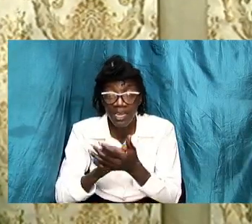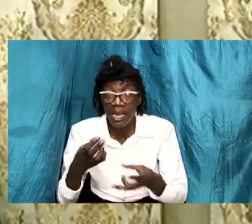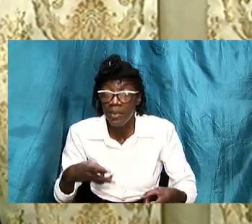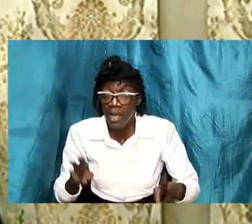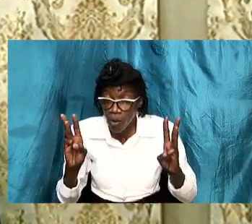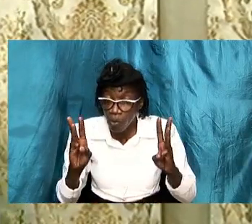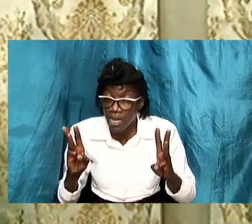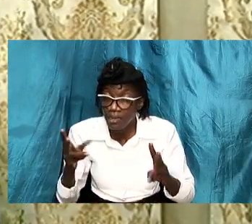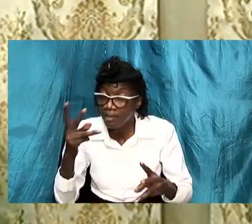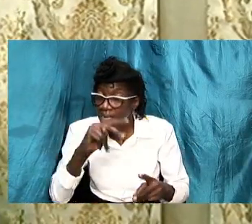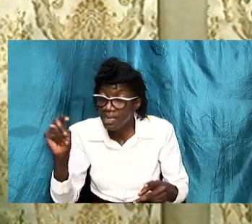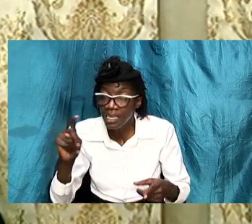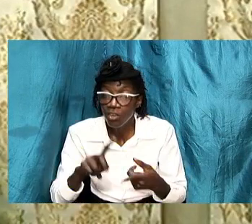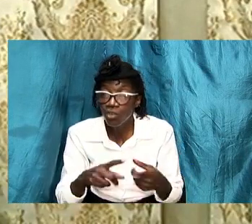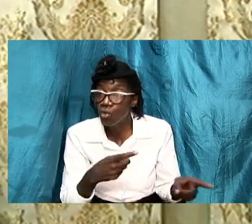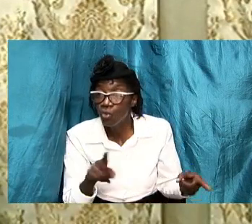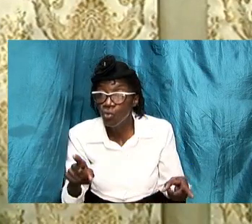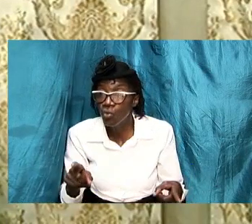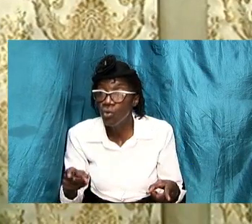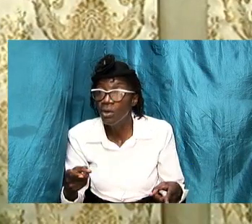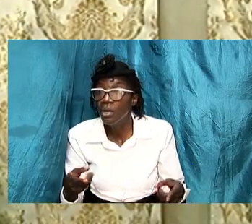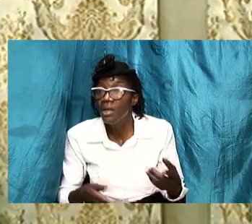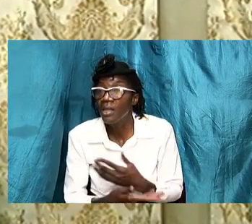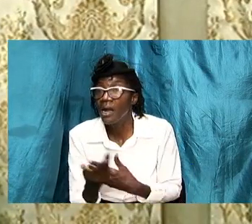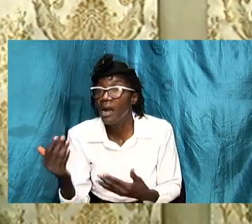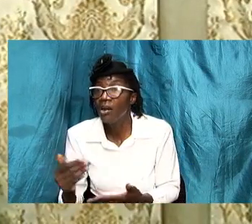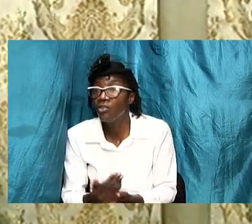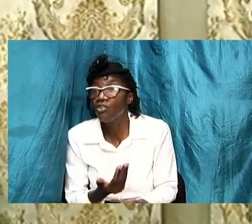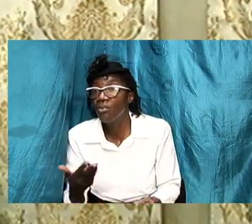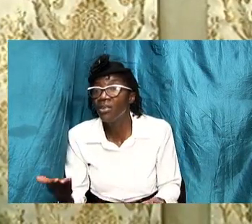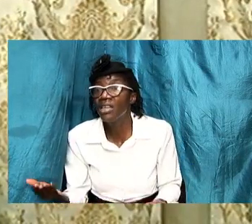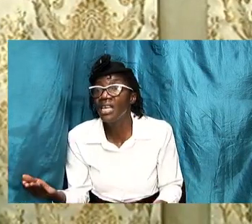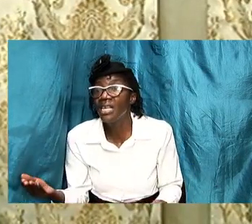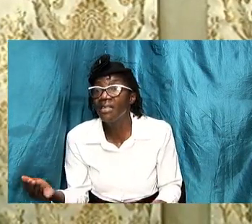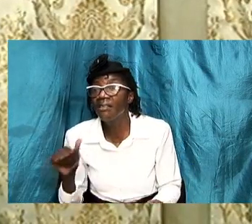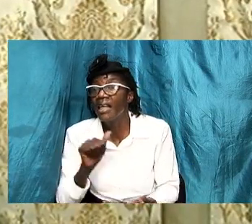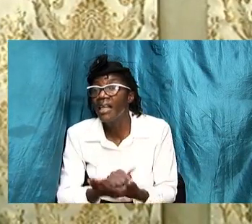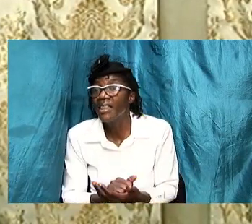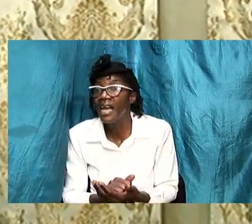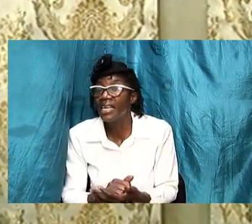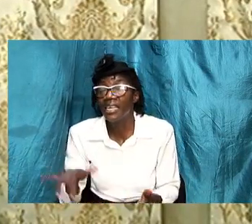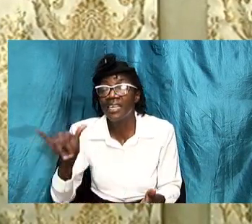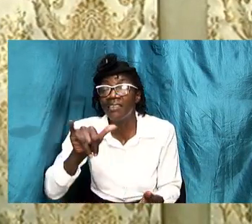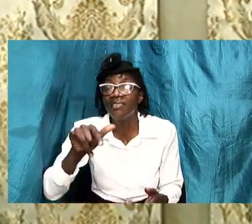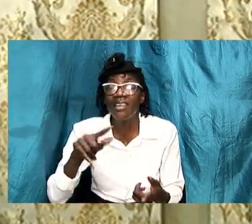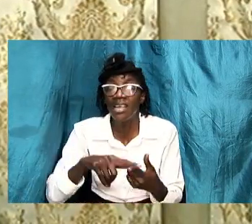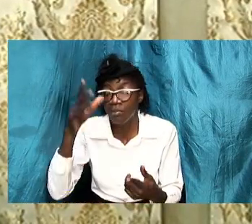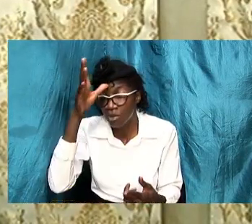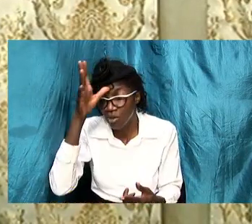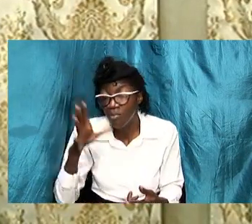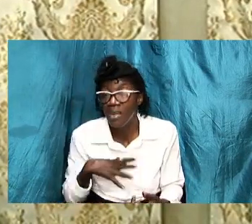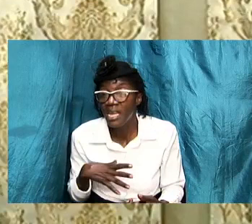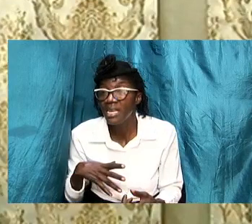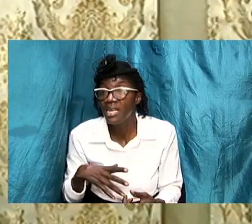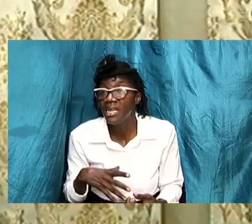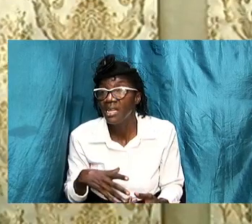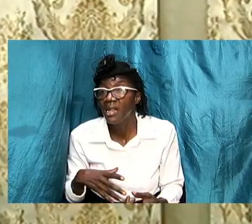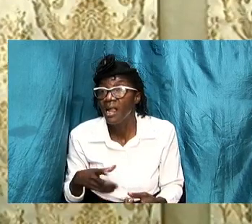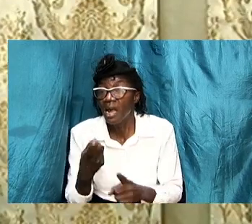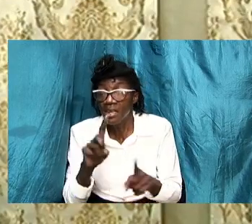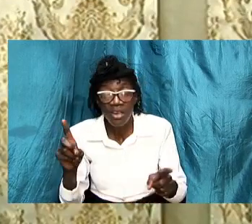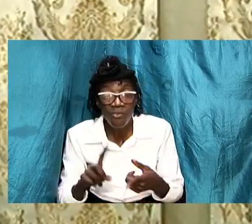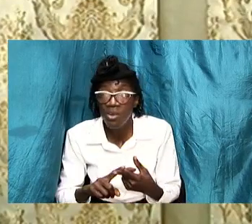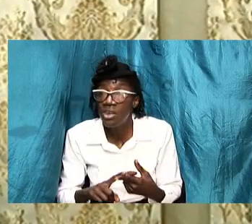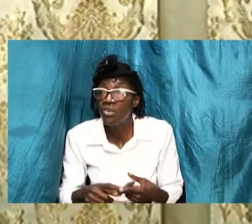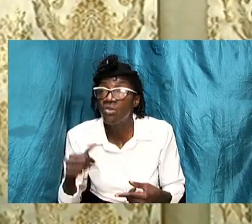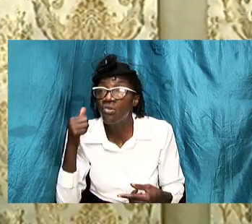to be addressed we will address that later on but there are some fundamental things that are common to men and more peculiar to our spouses